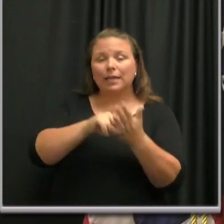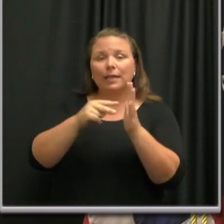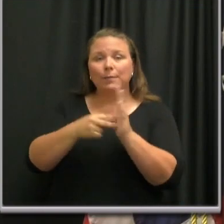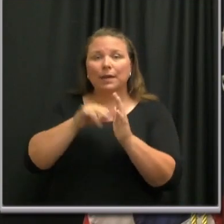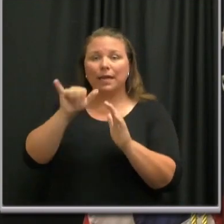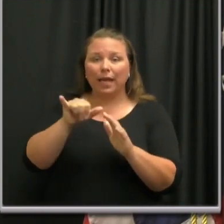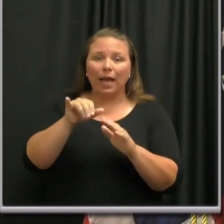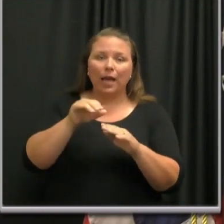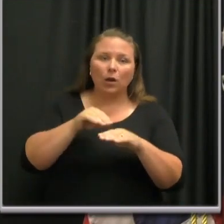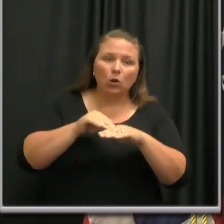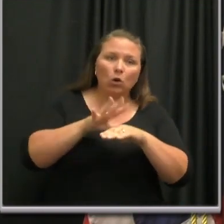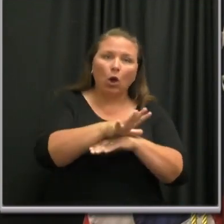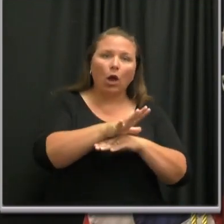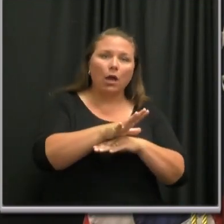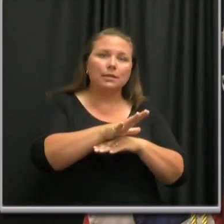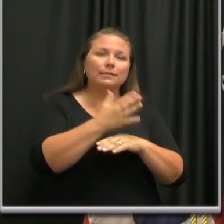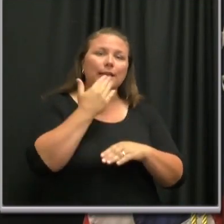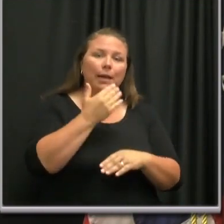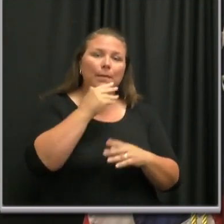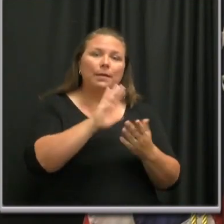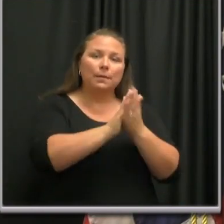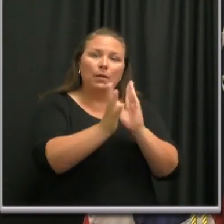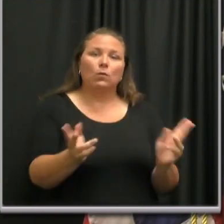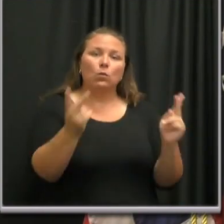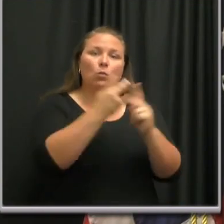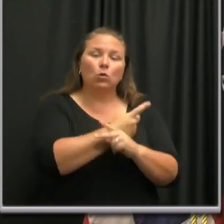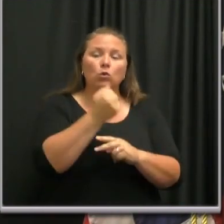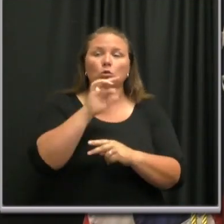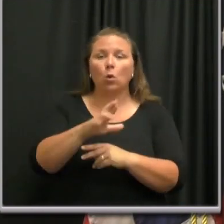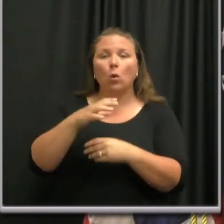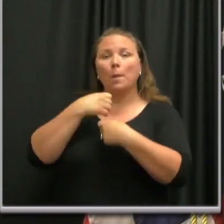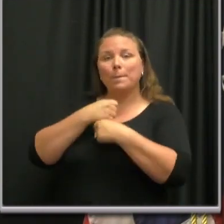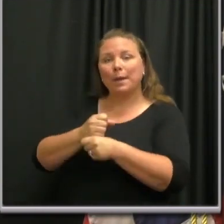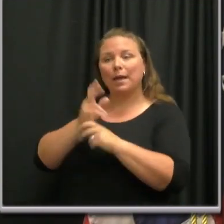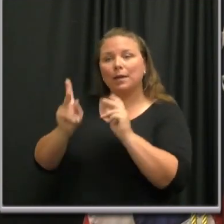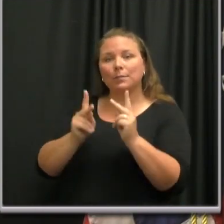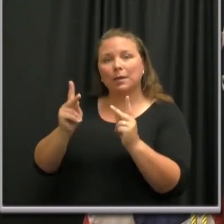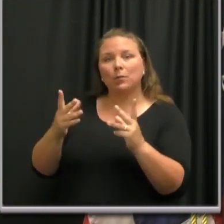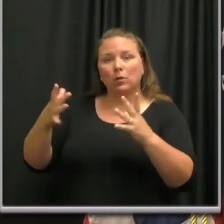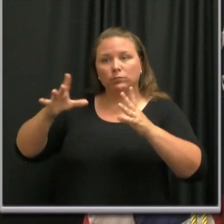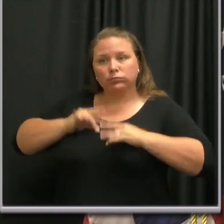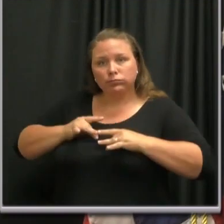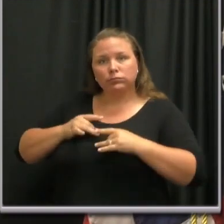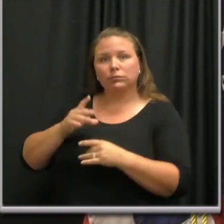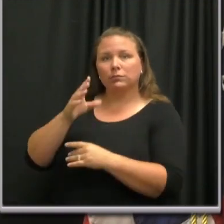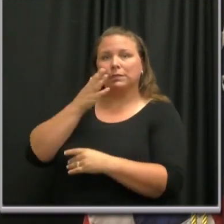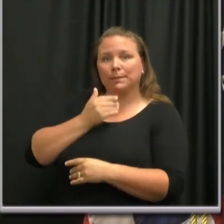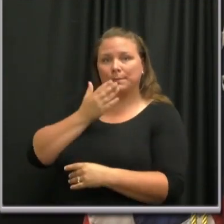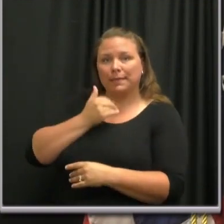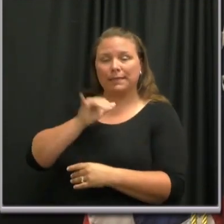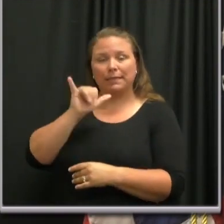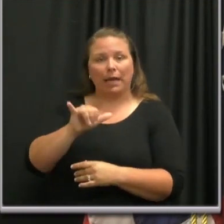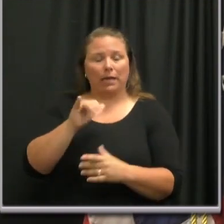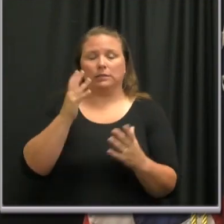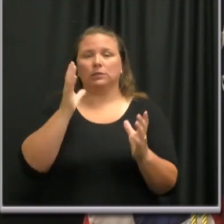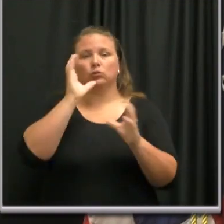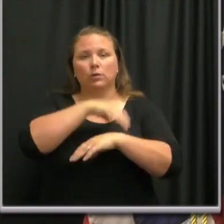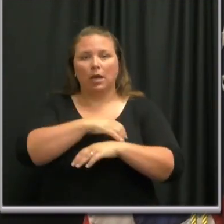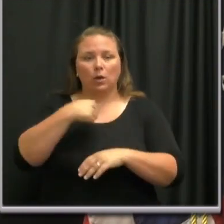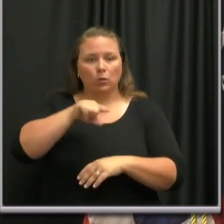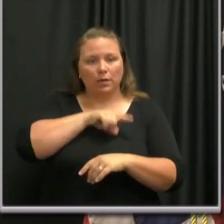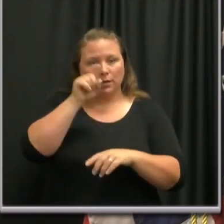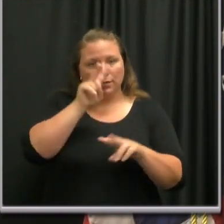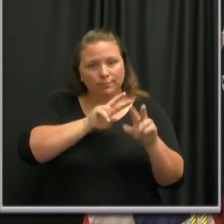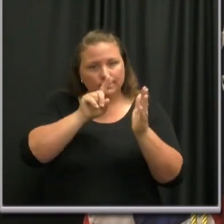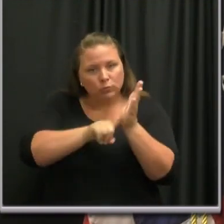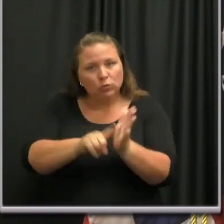exacerbate diabetes in those who have it or cause it in those who don't. Yet another mystery we'll have to try to solve about